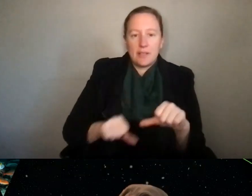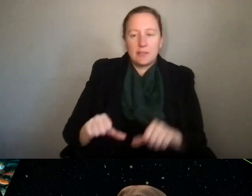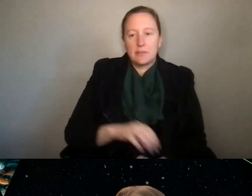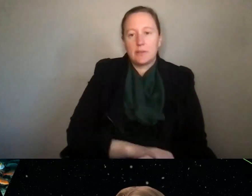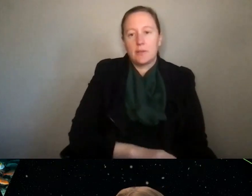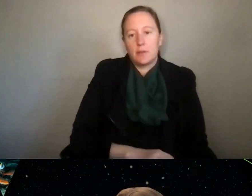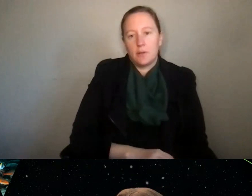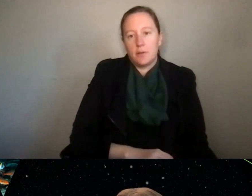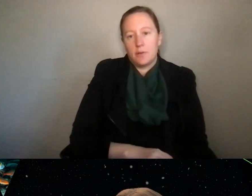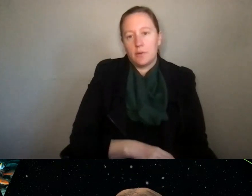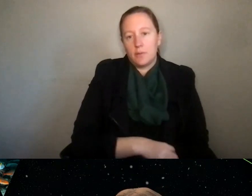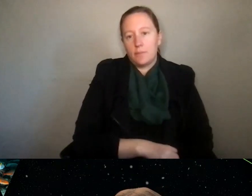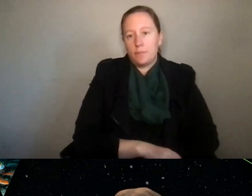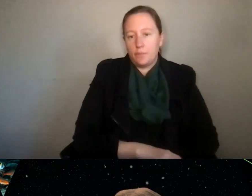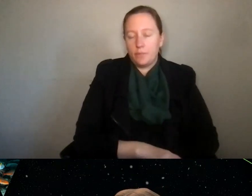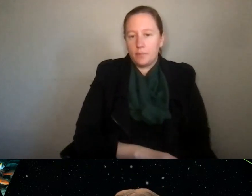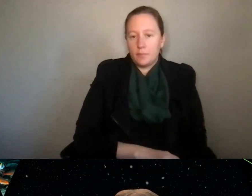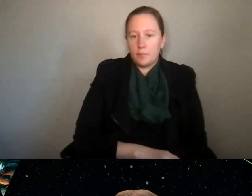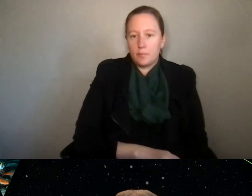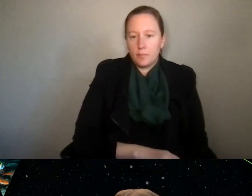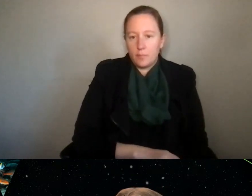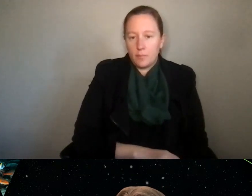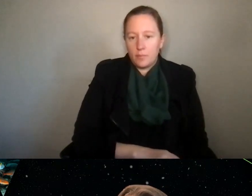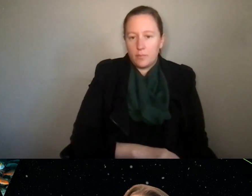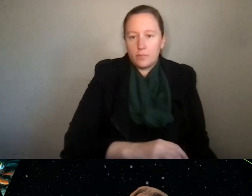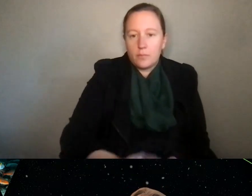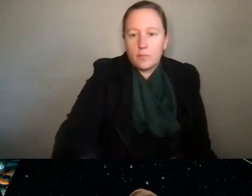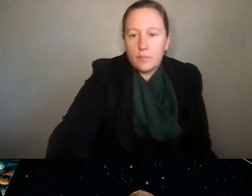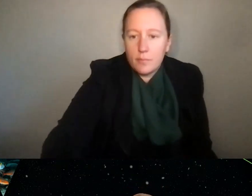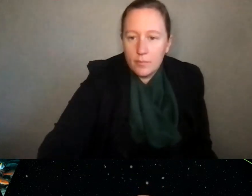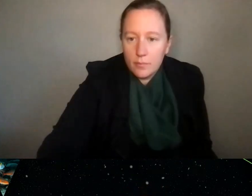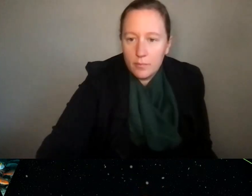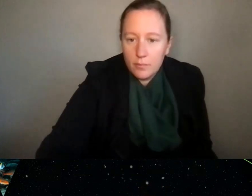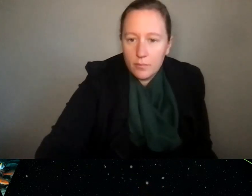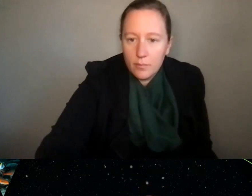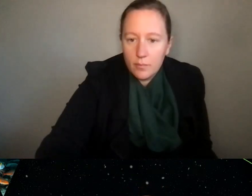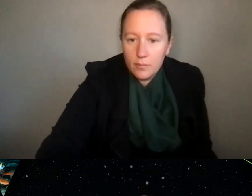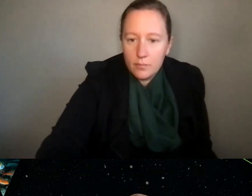I need to like read the words for that one one more time. We weigh the importance of large regional challenges.